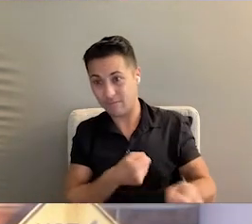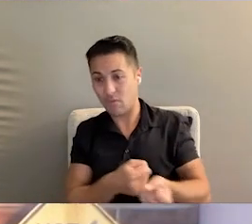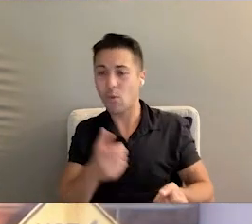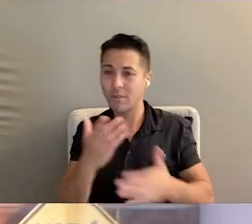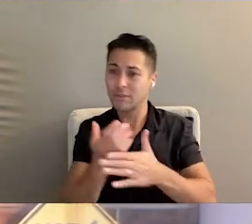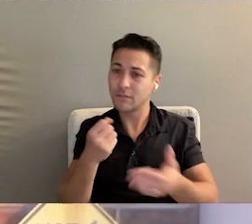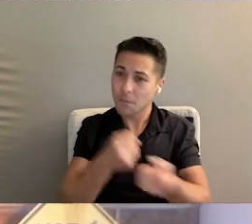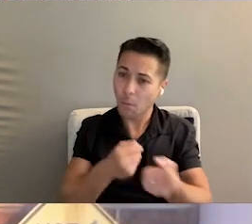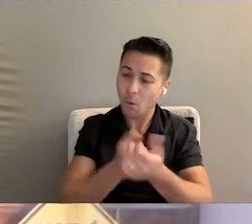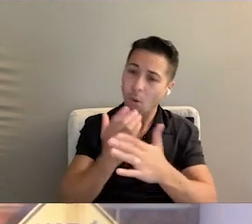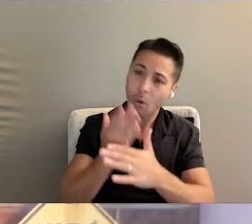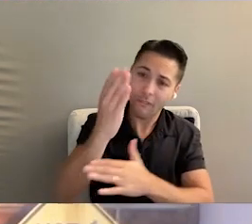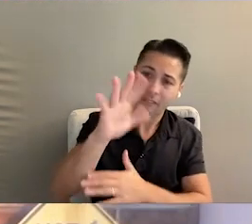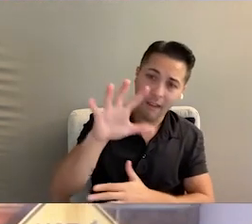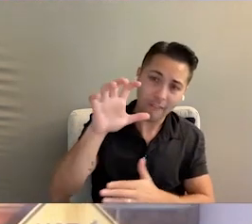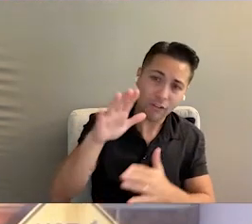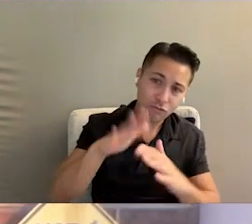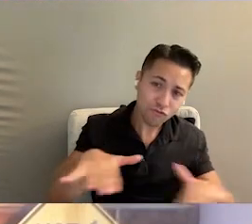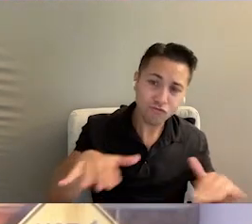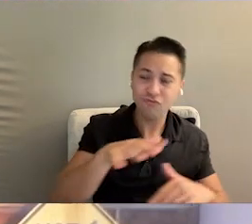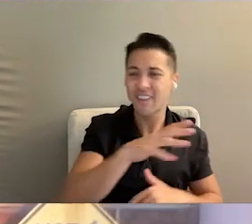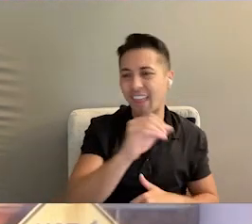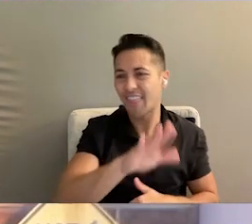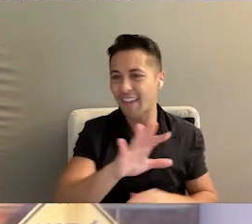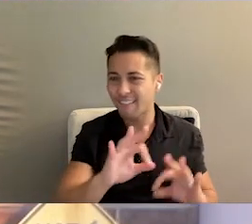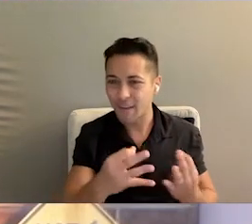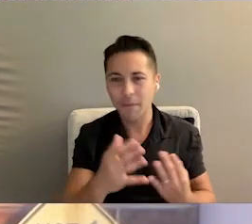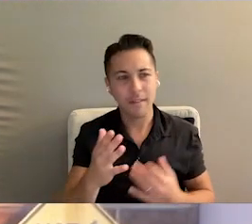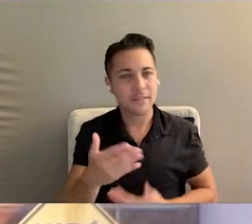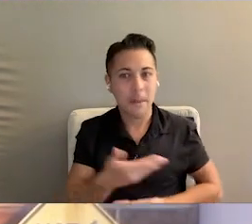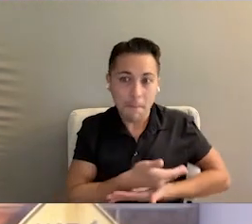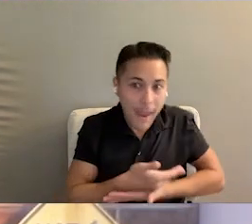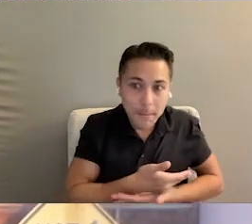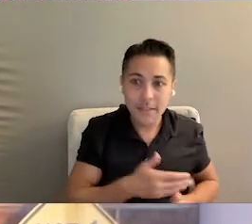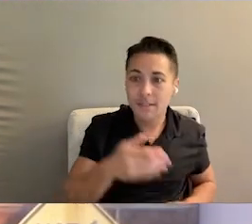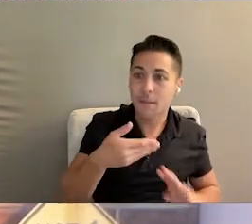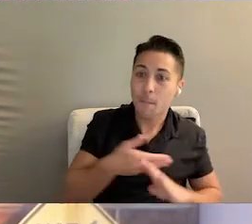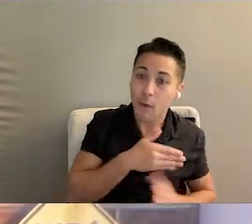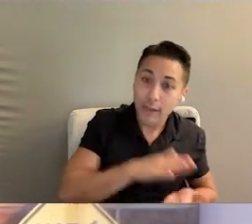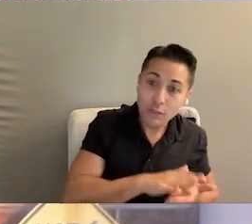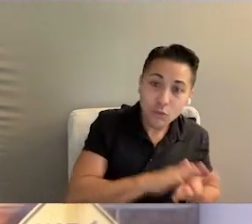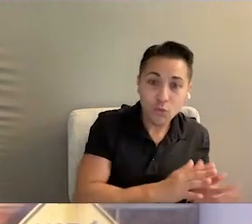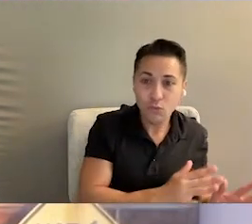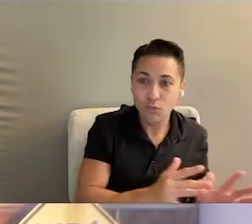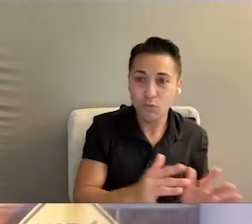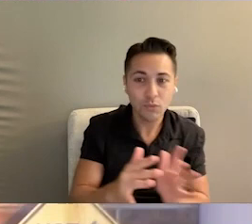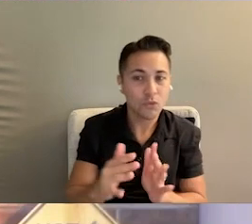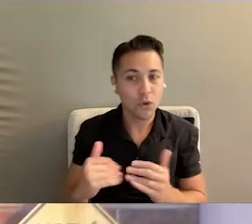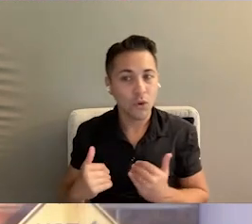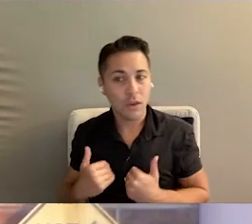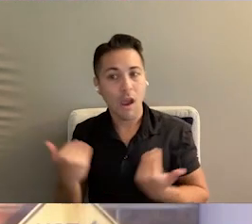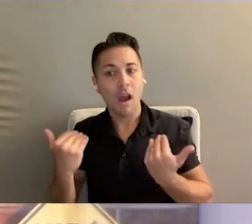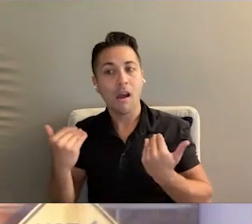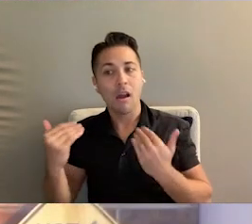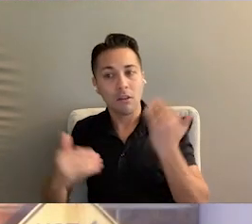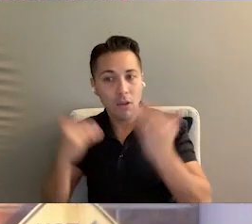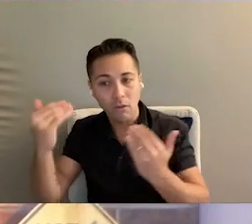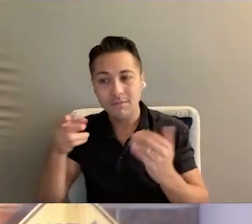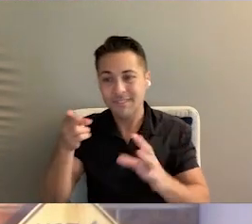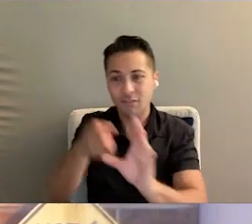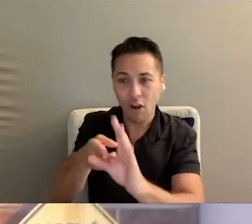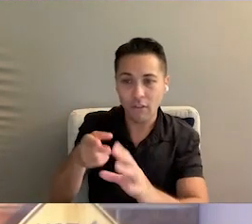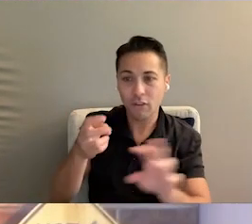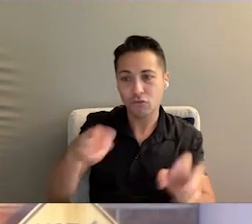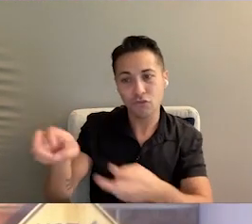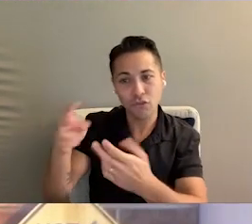support over 500 children and their families. And so those are our babies in our preschool all the way up through young adults who are in